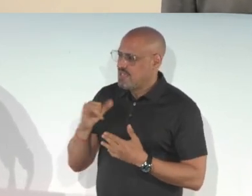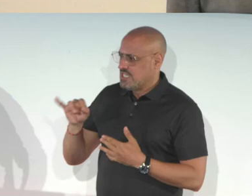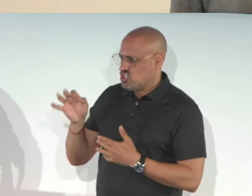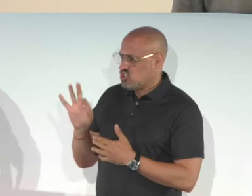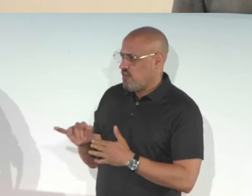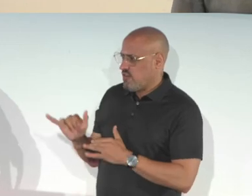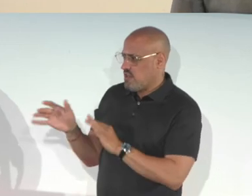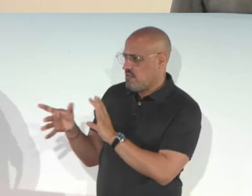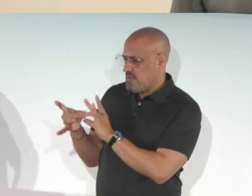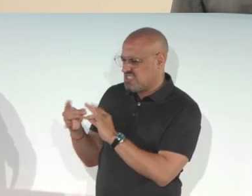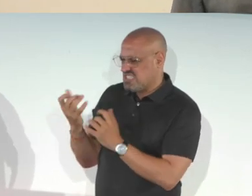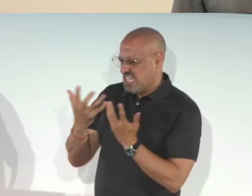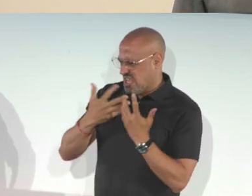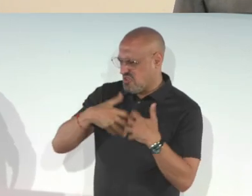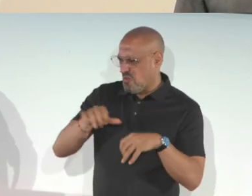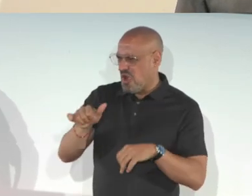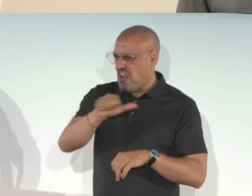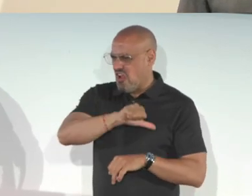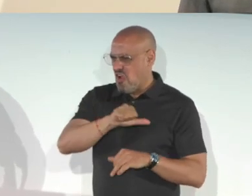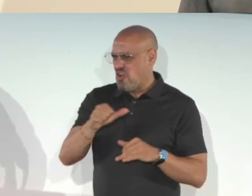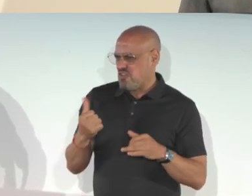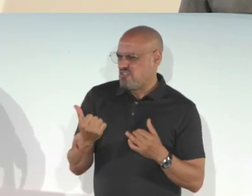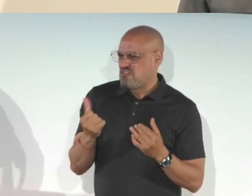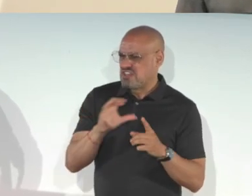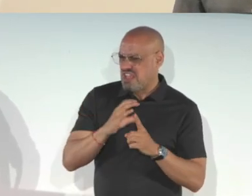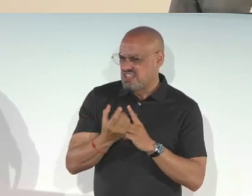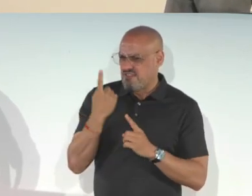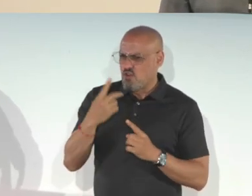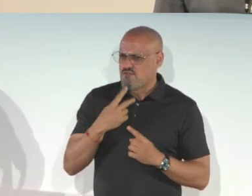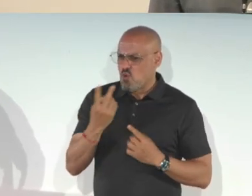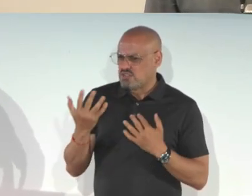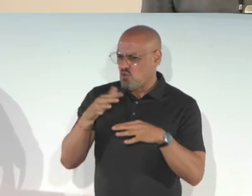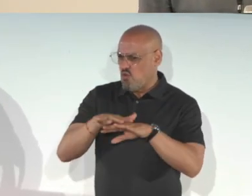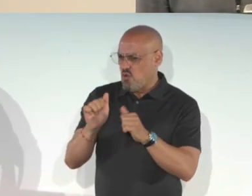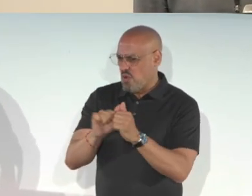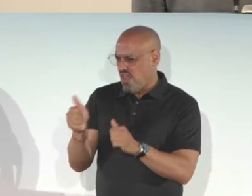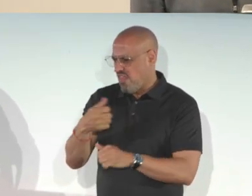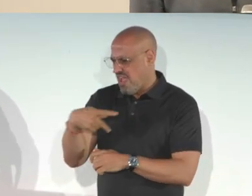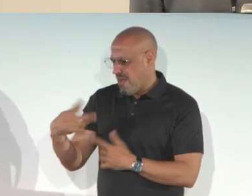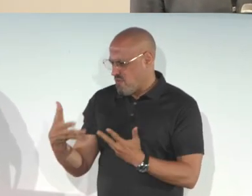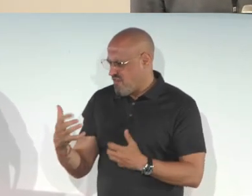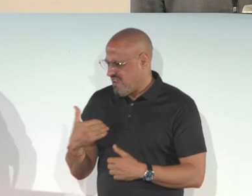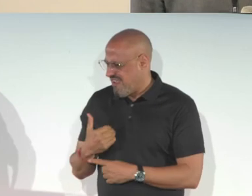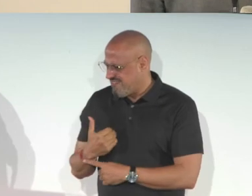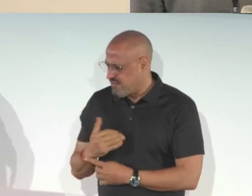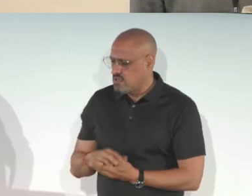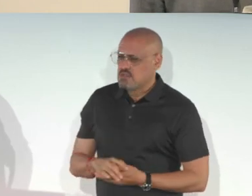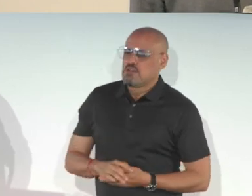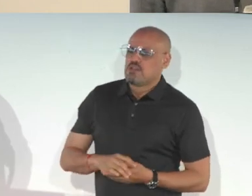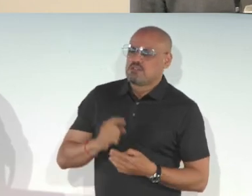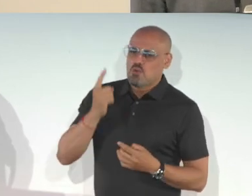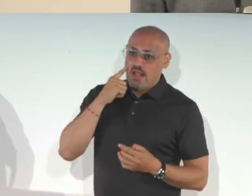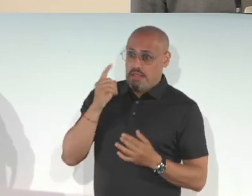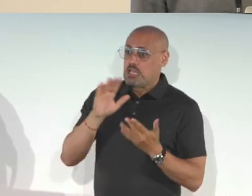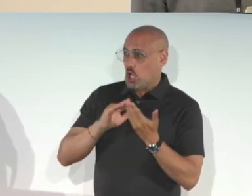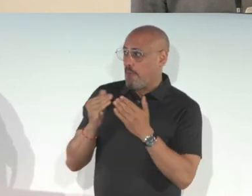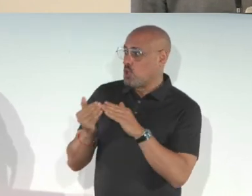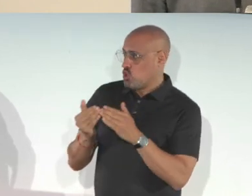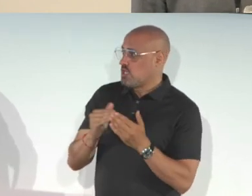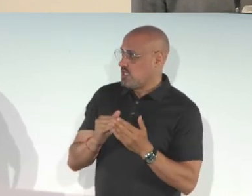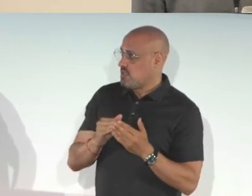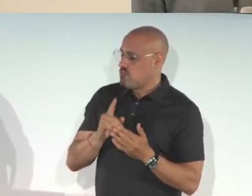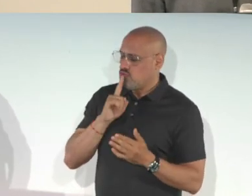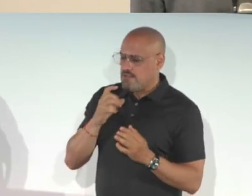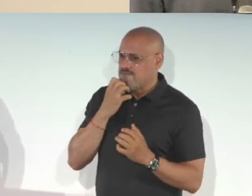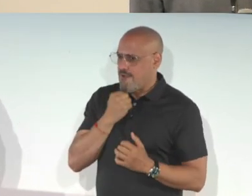that could be integrated where there could be that haptic feedback because we do think it's it's useful. And like Jeffrey mentioned, it is integrated into other use